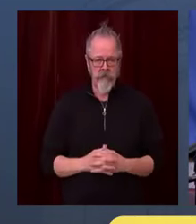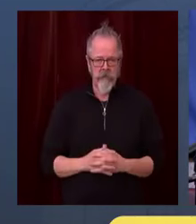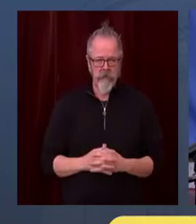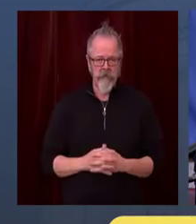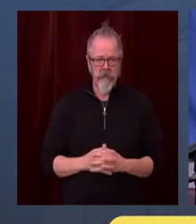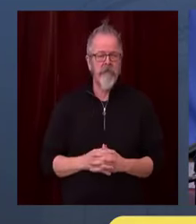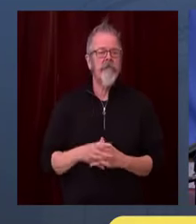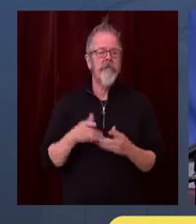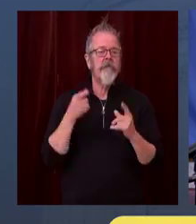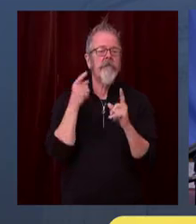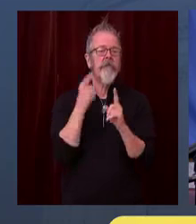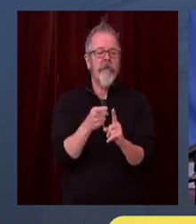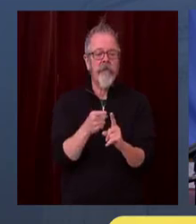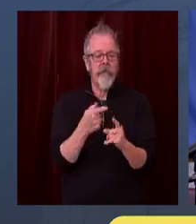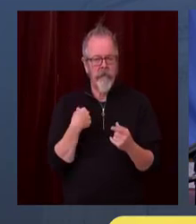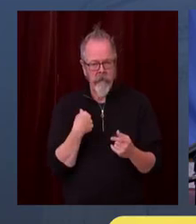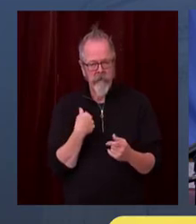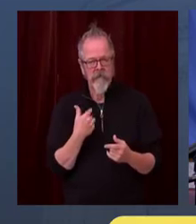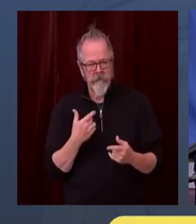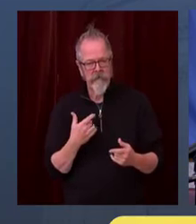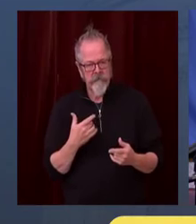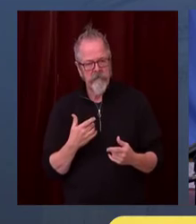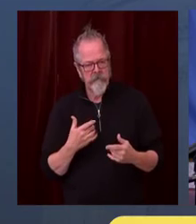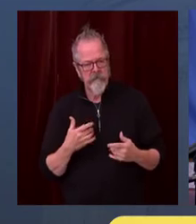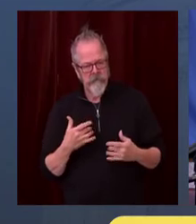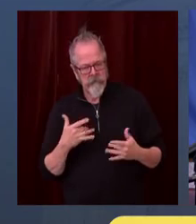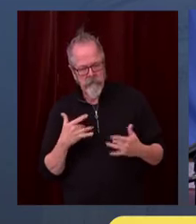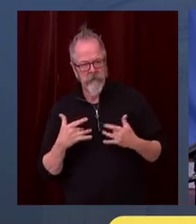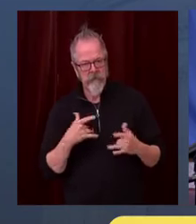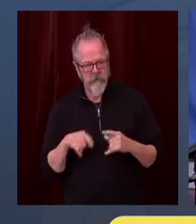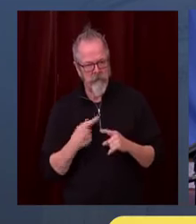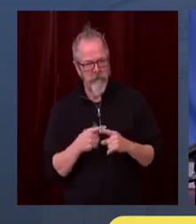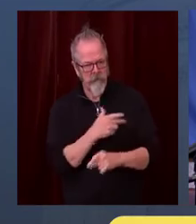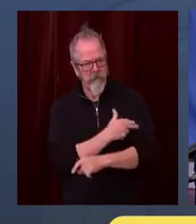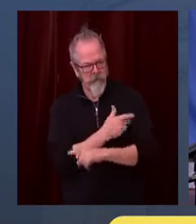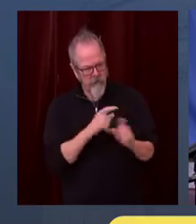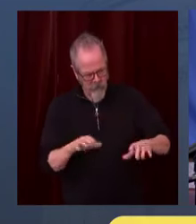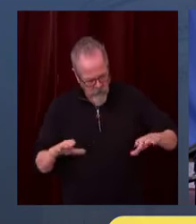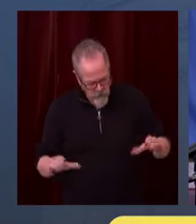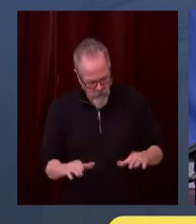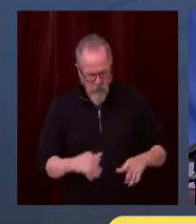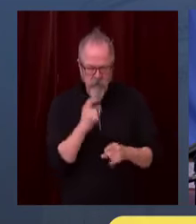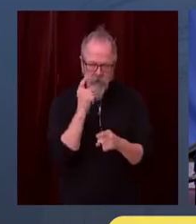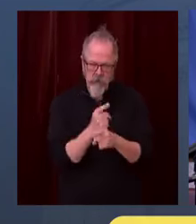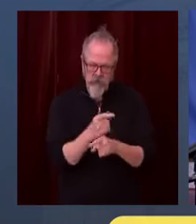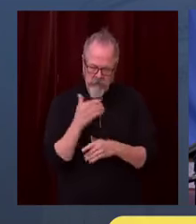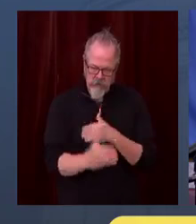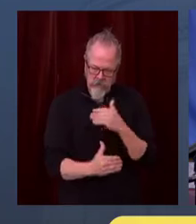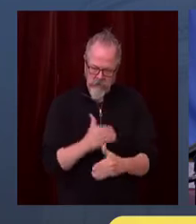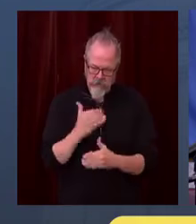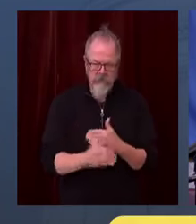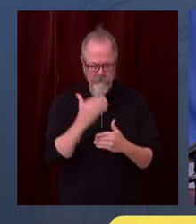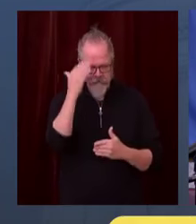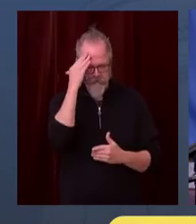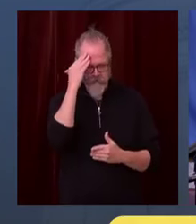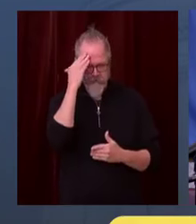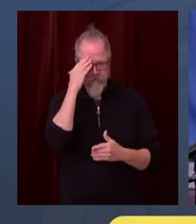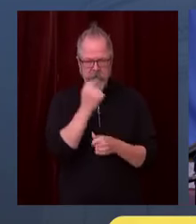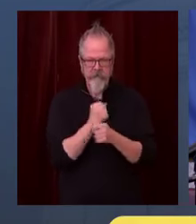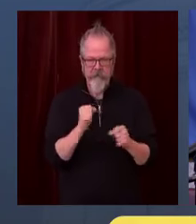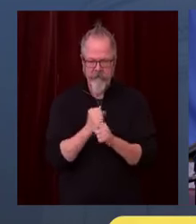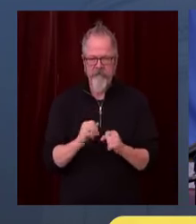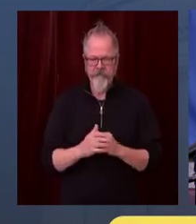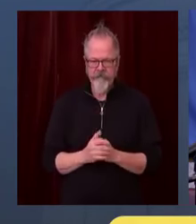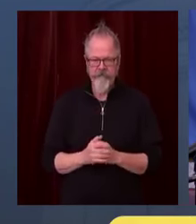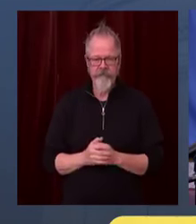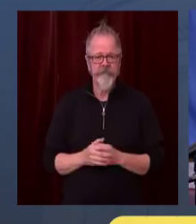have Clint Wallace, who is with an ICU nurse at the Sacred Heart Medical Center in Spokane. Clint, thanks for joining us.